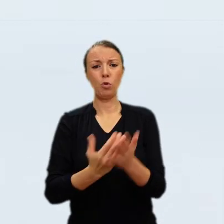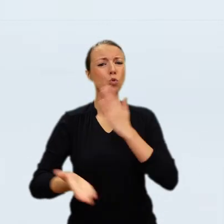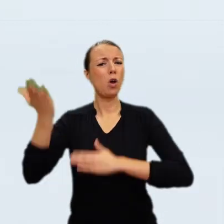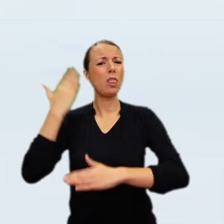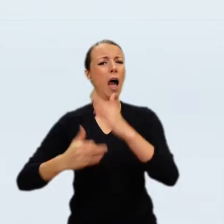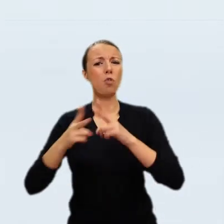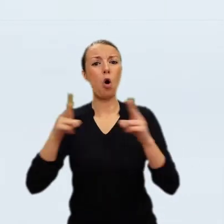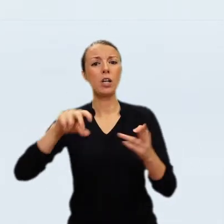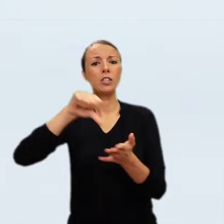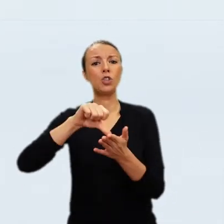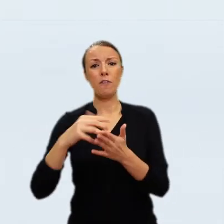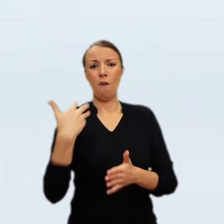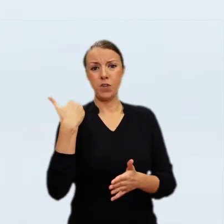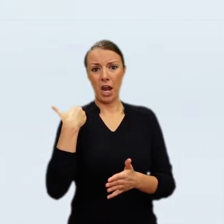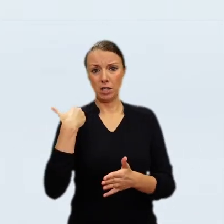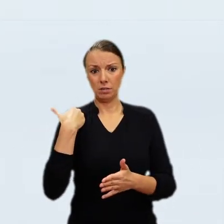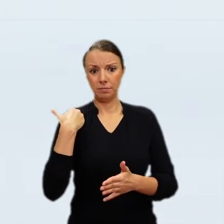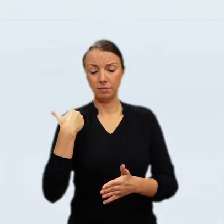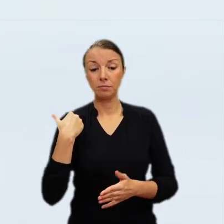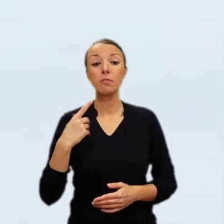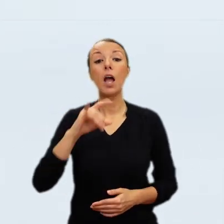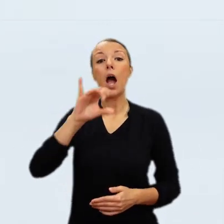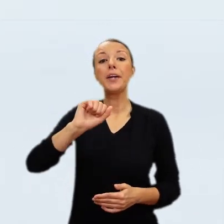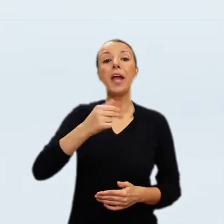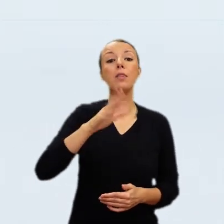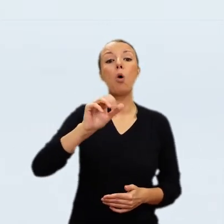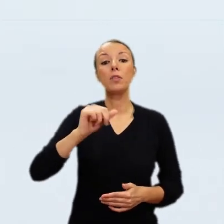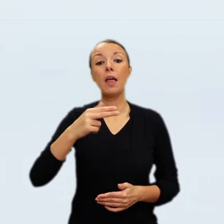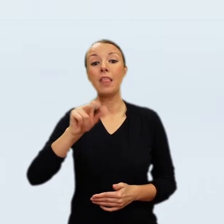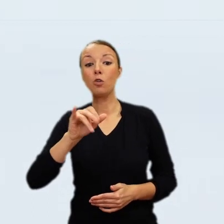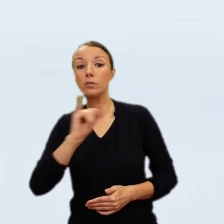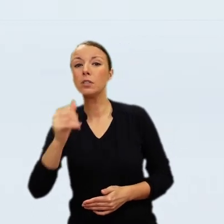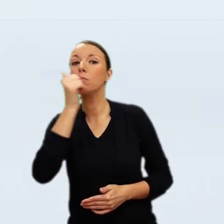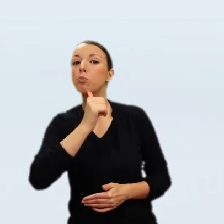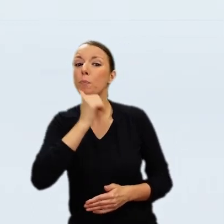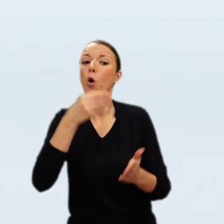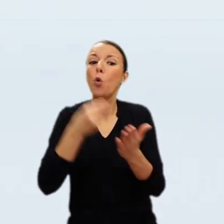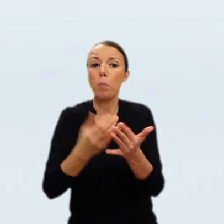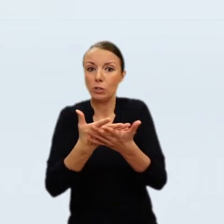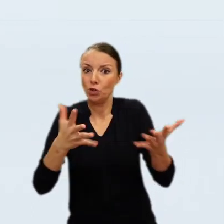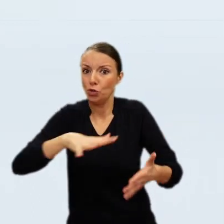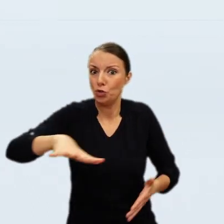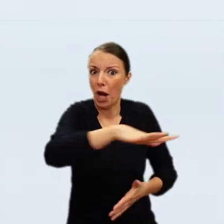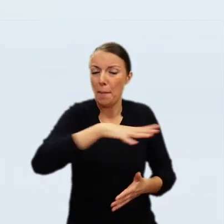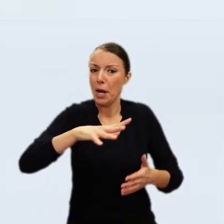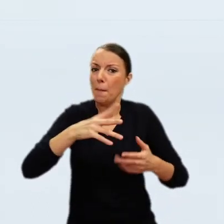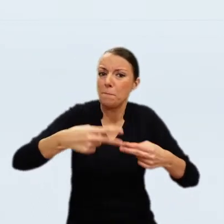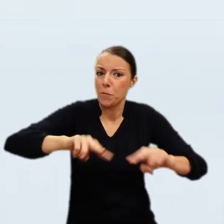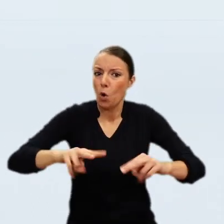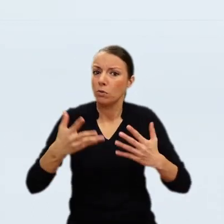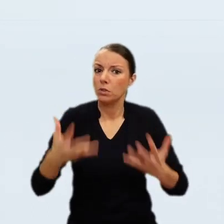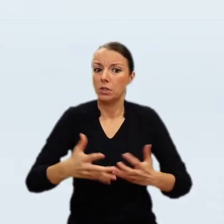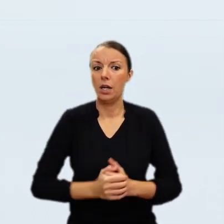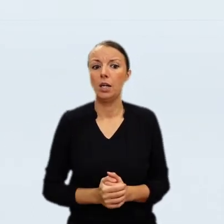a suitable better one. The frame that Fry described as impossible was actually the frame that King Stanisław